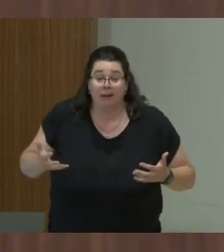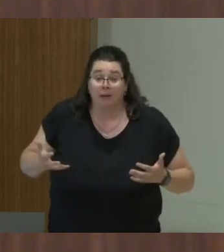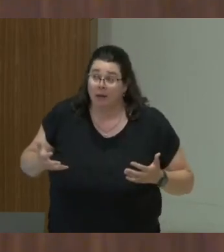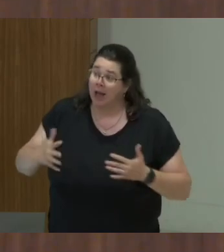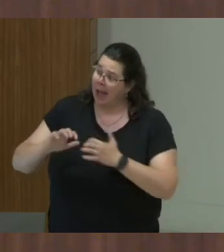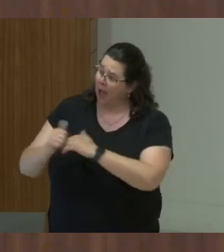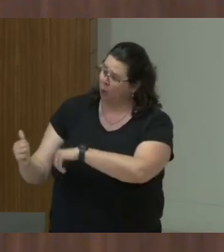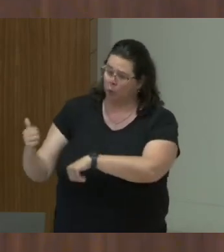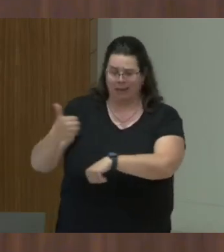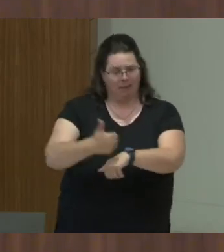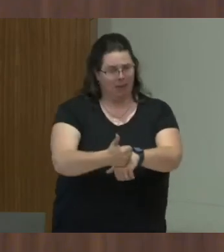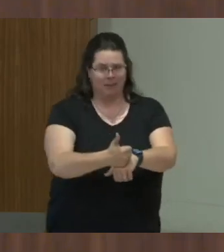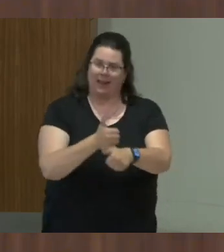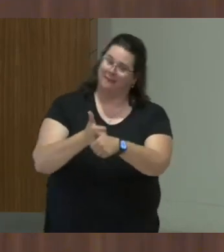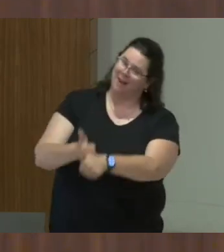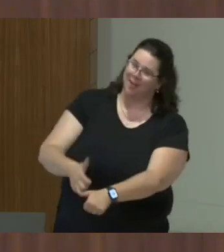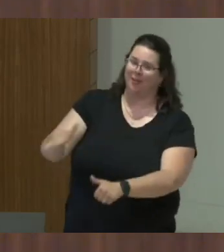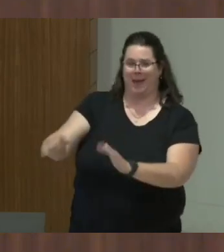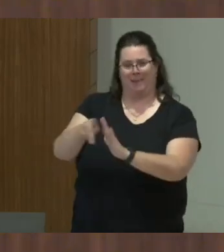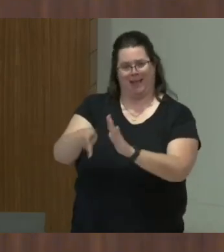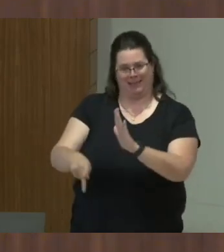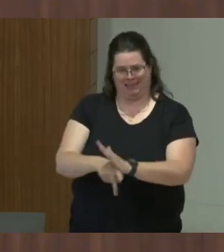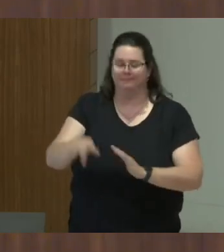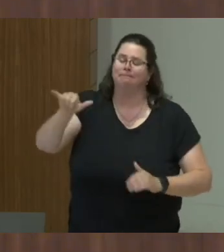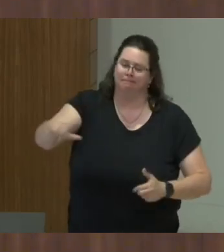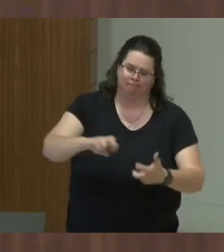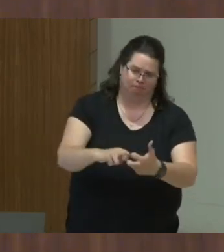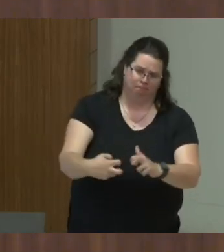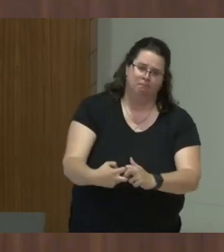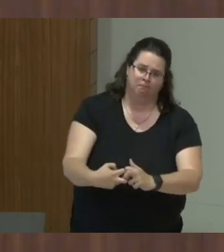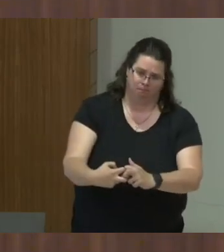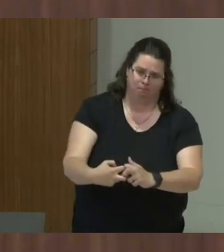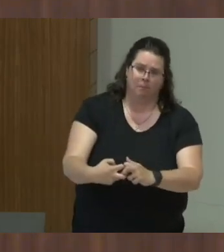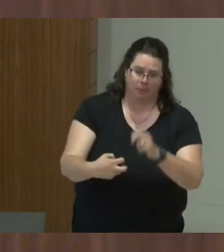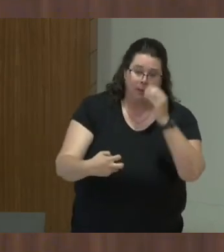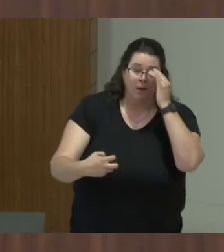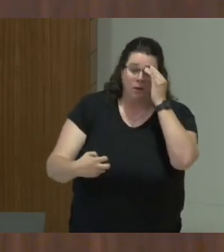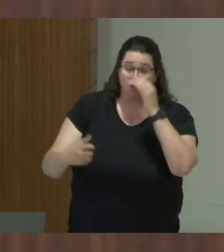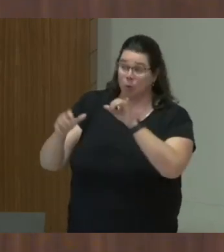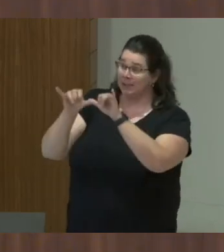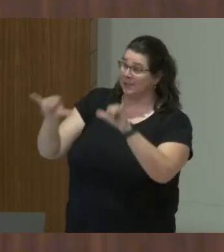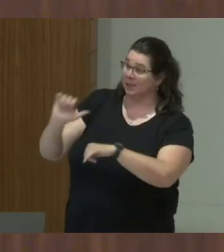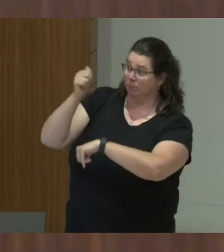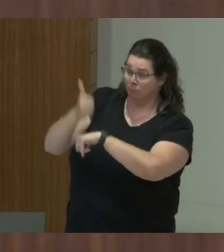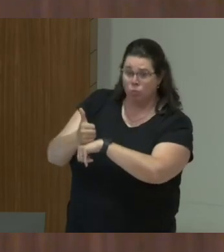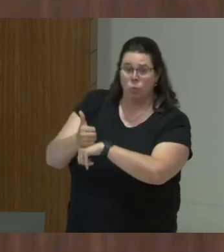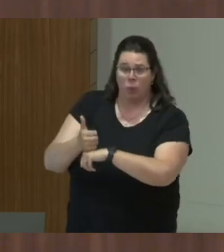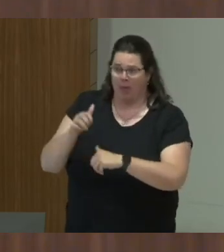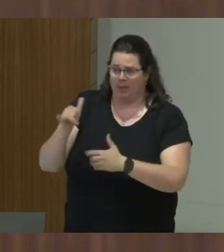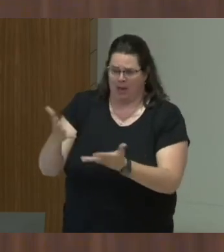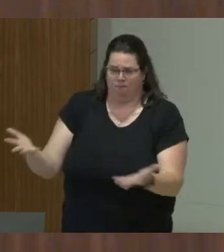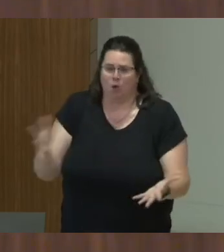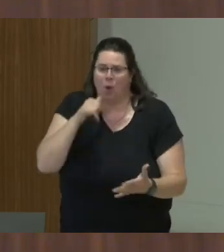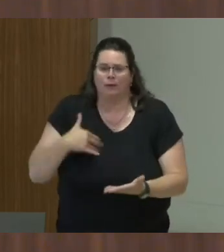of the policy frameworks and the monitoring of the systems that are set up by the state. So, that is where